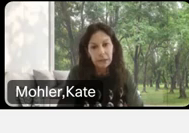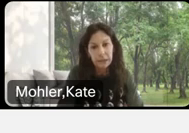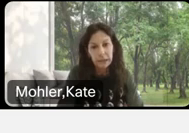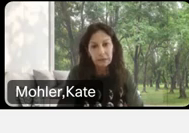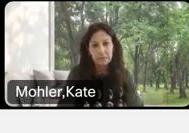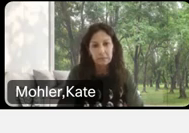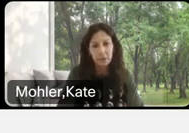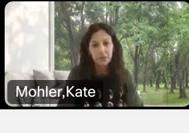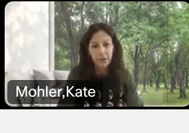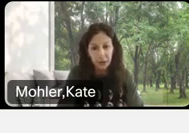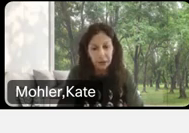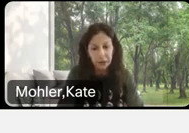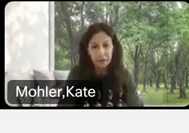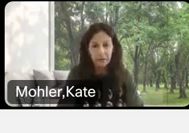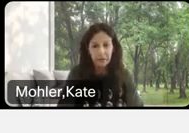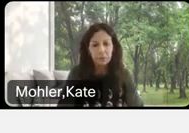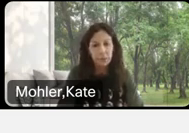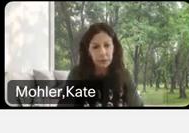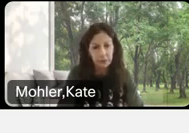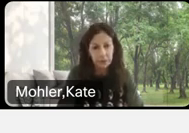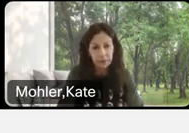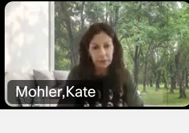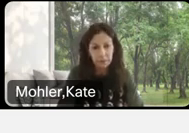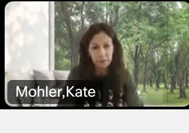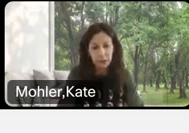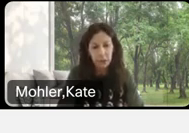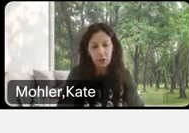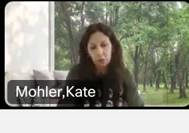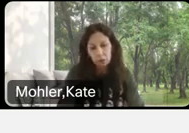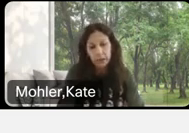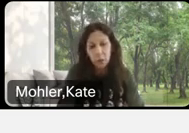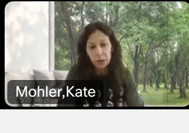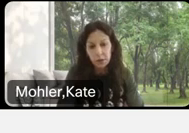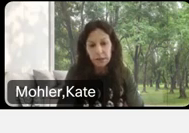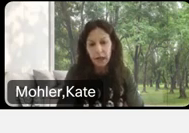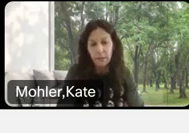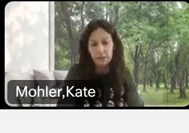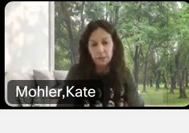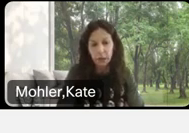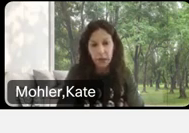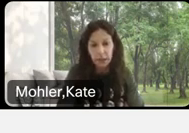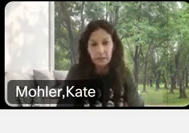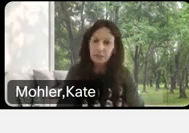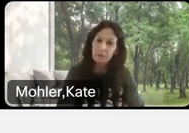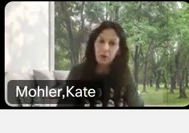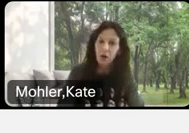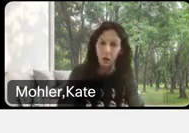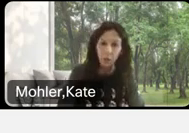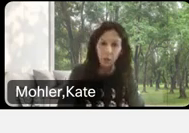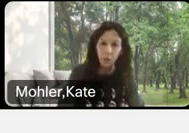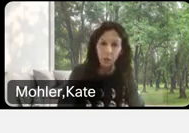Evenly. You know, fairly and productively. Repeat questions and comments from the audience.